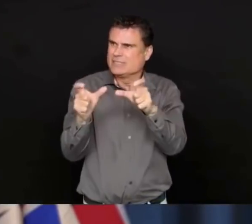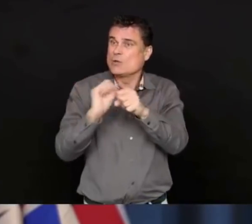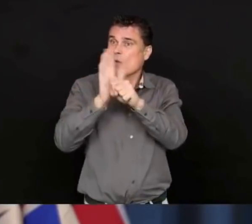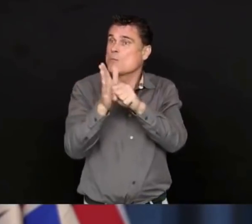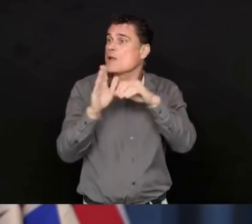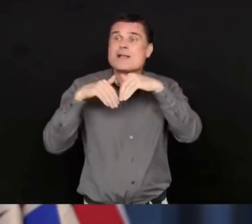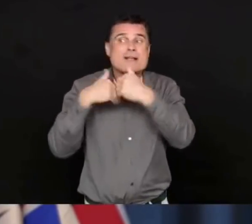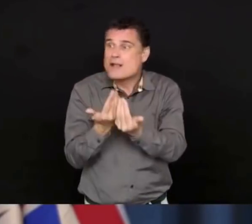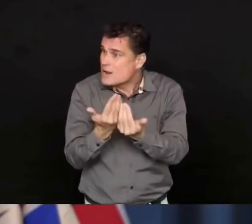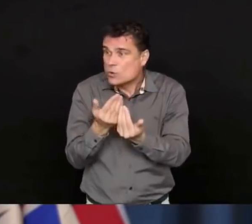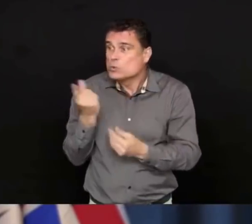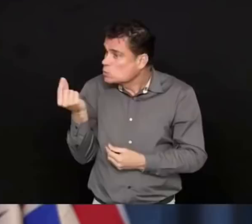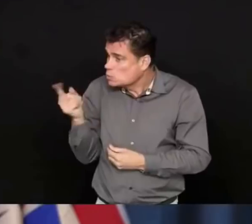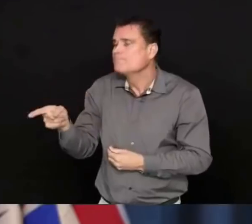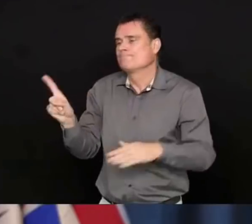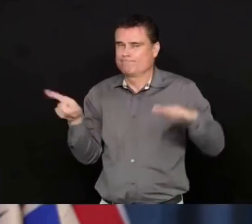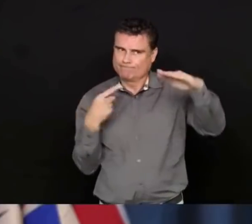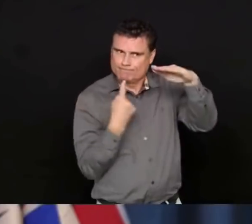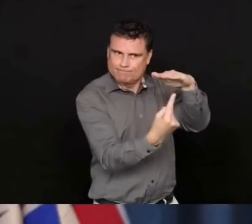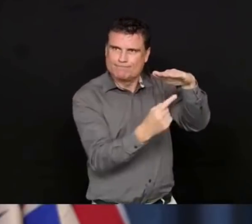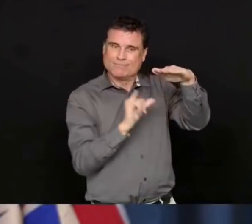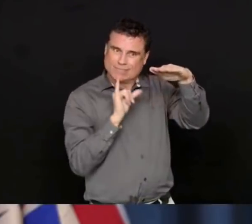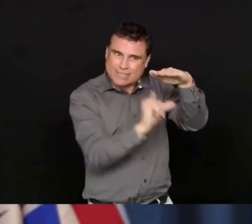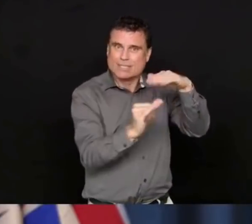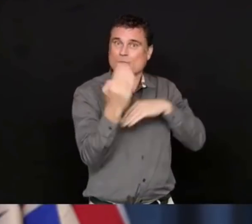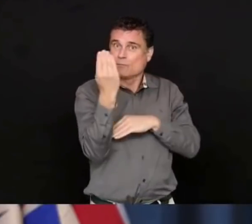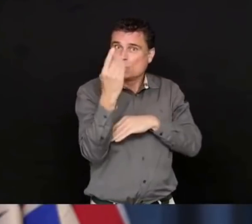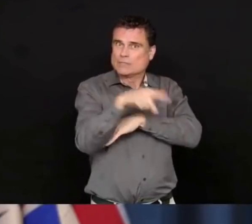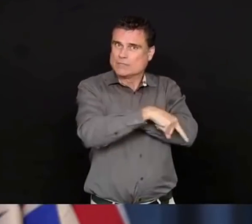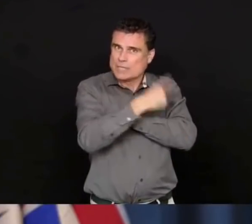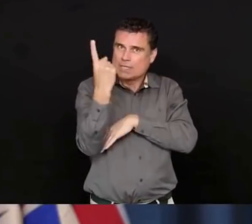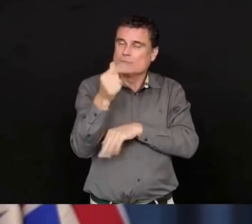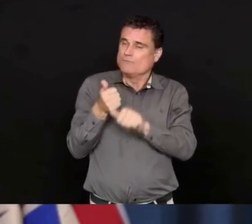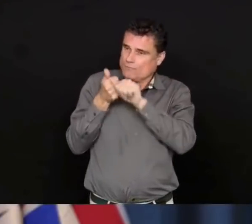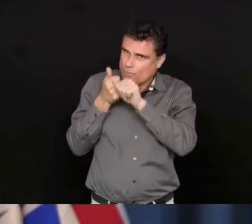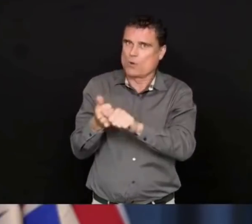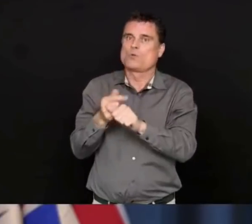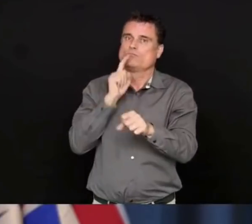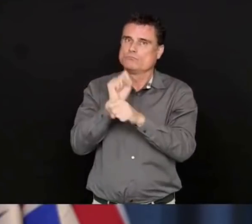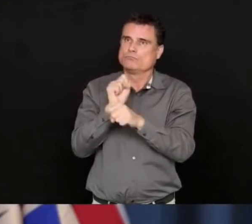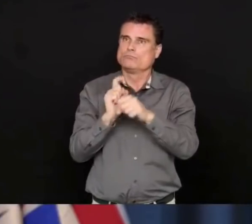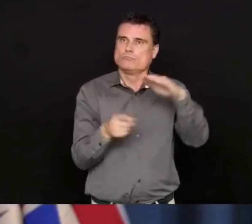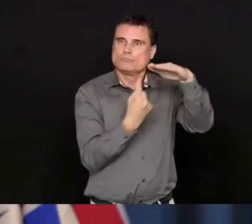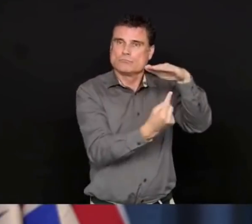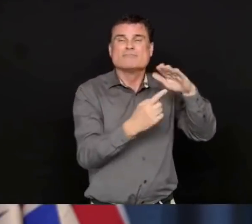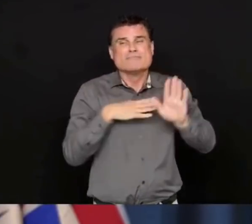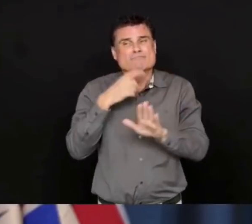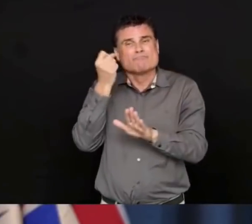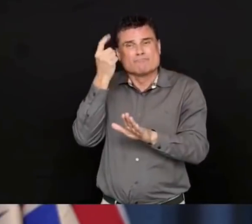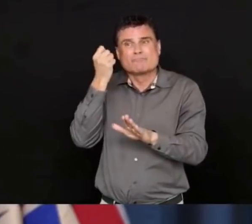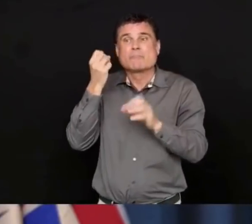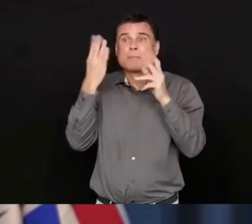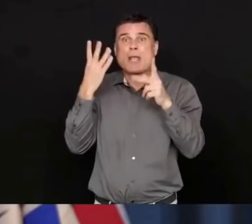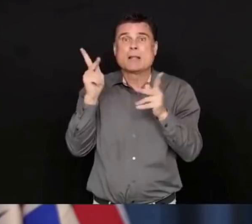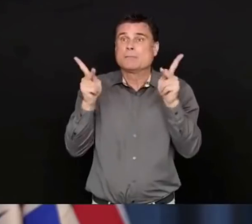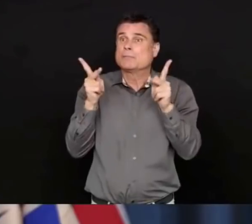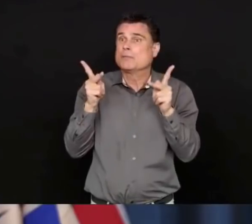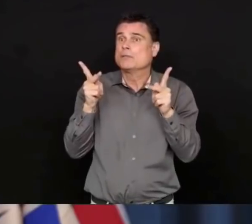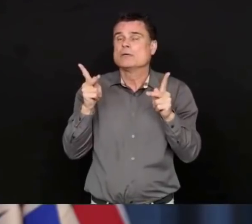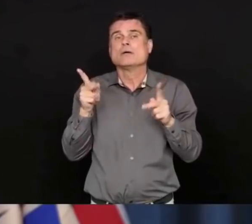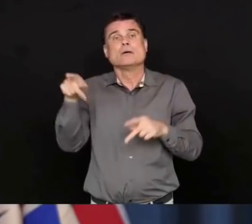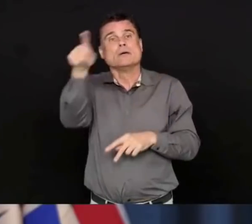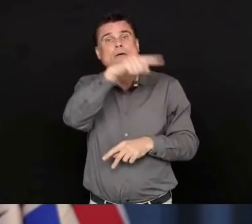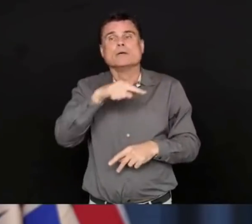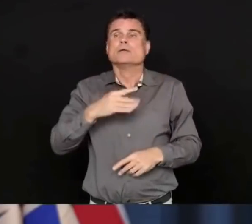here. We understand the many sacrifices that are being made across the province right now to ensure that we do our